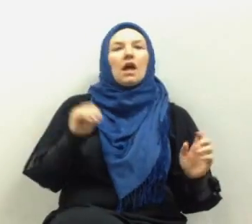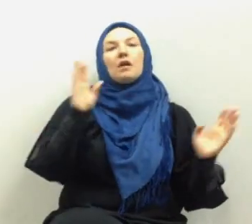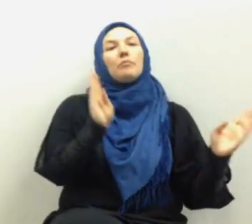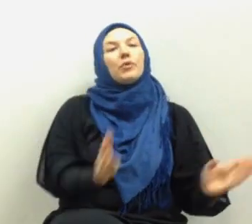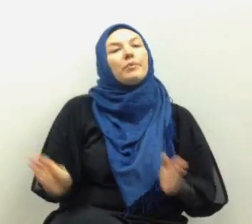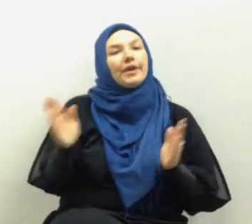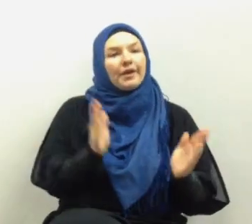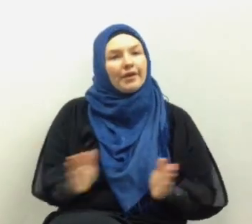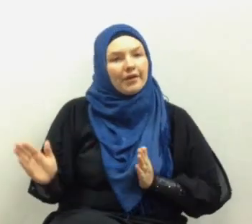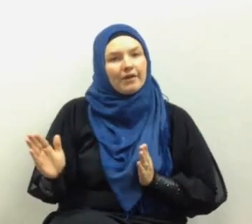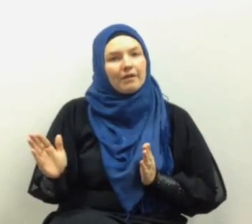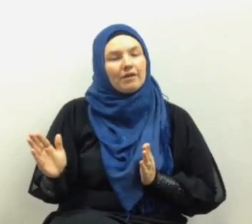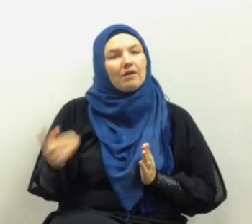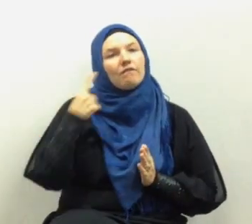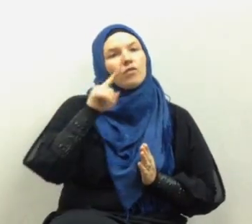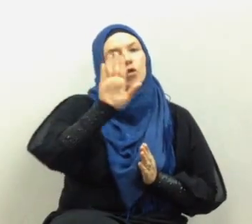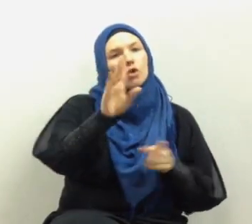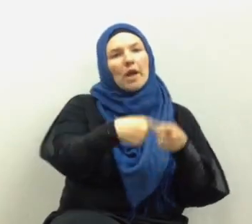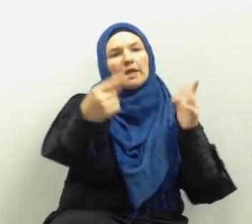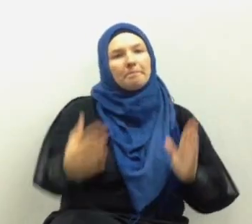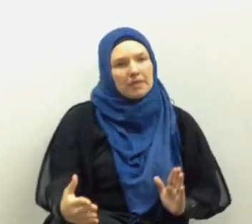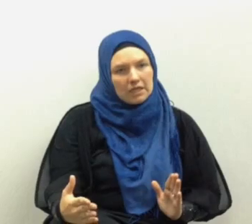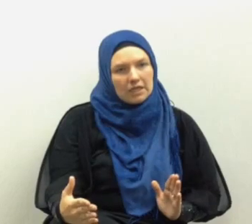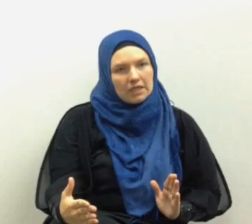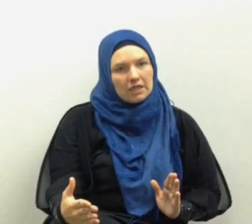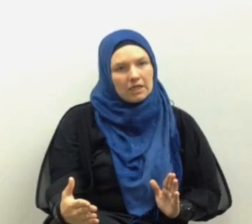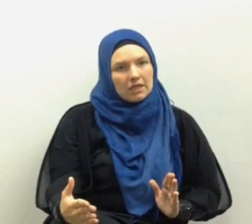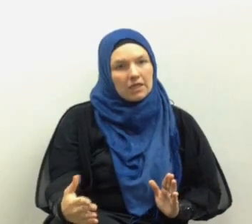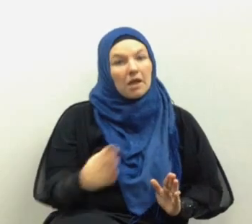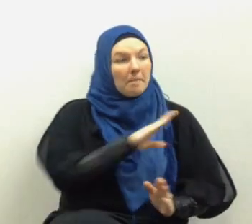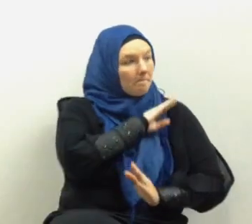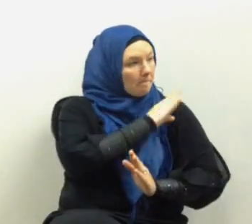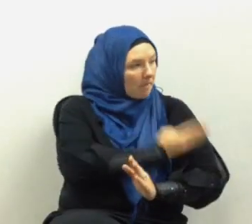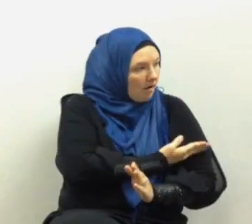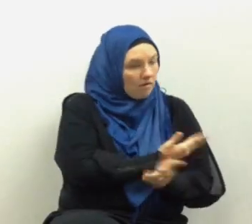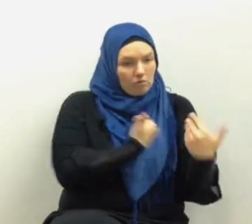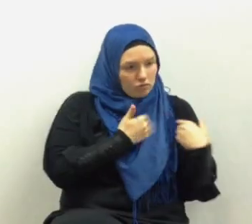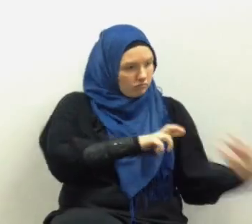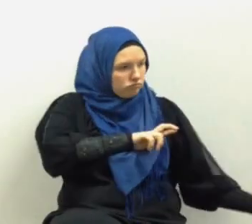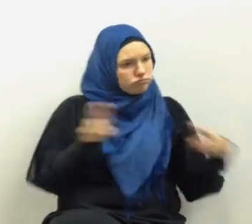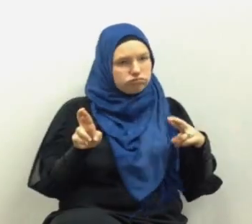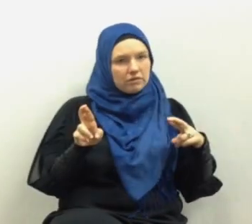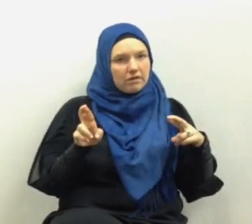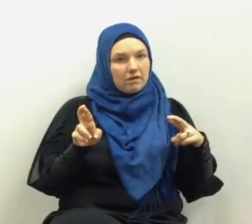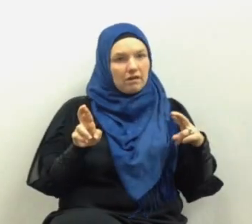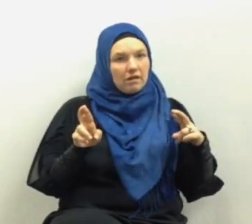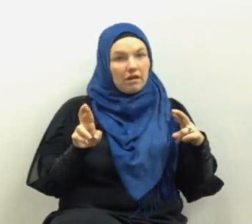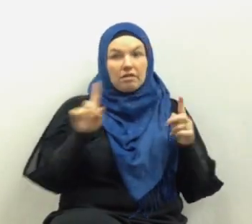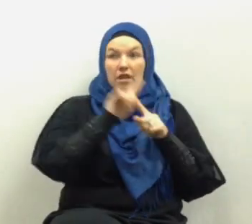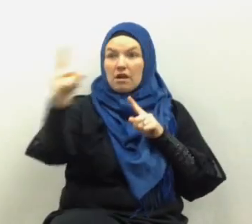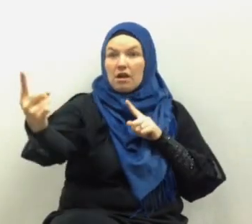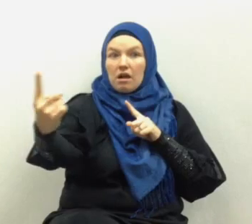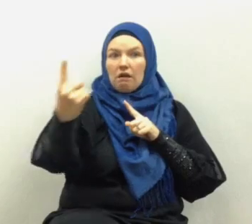prepare for your enemy the power that you can so that